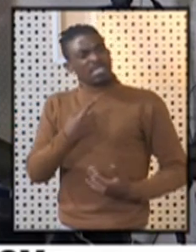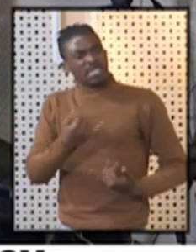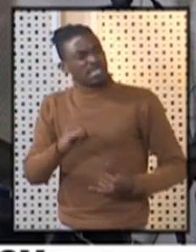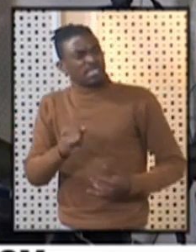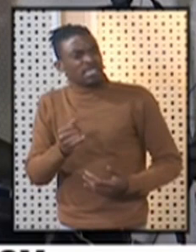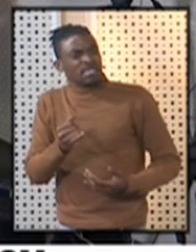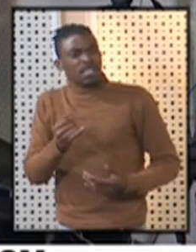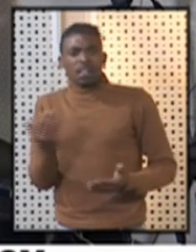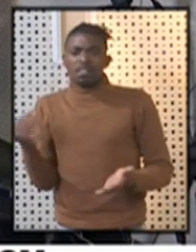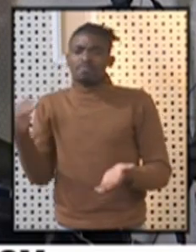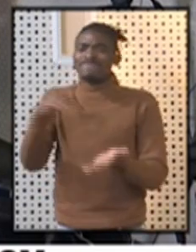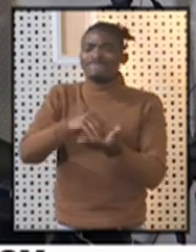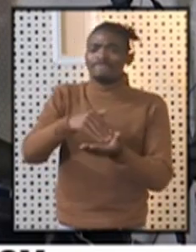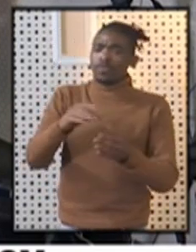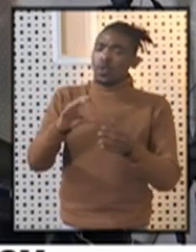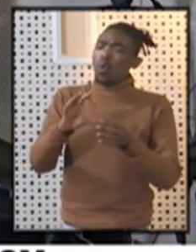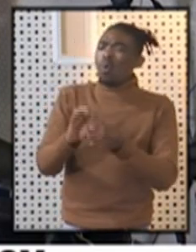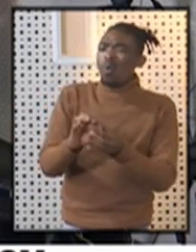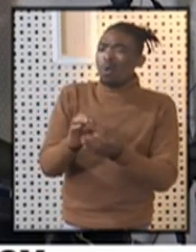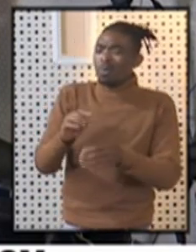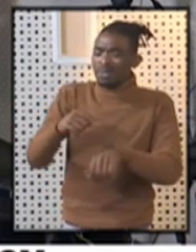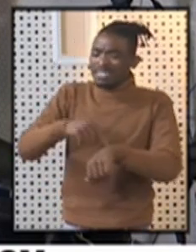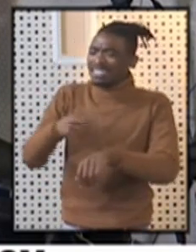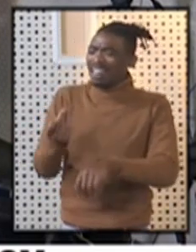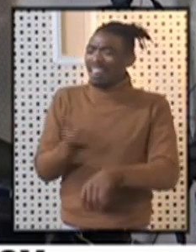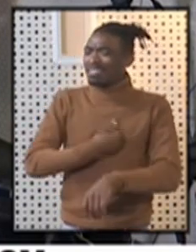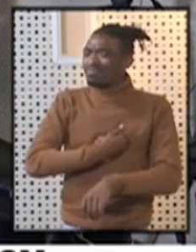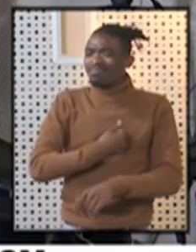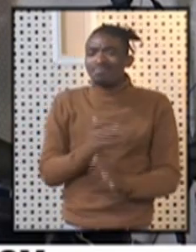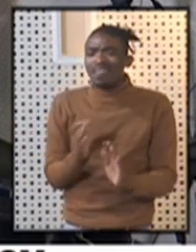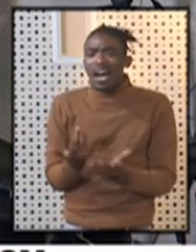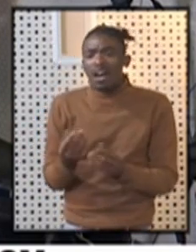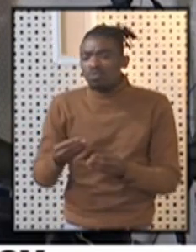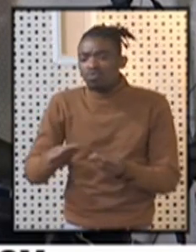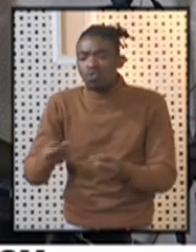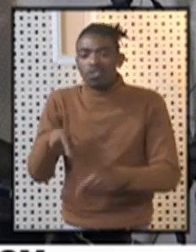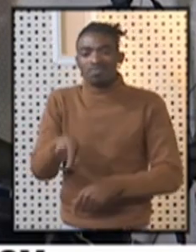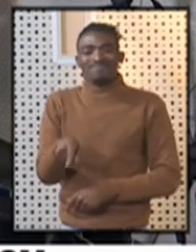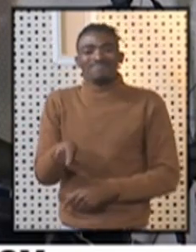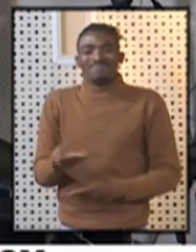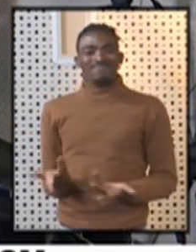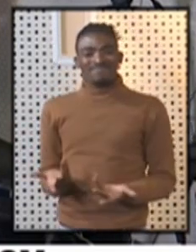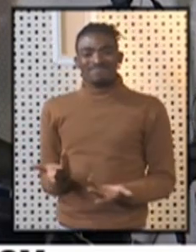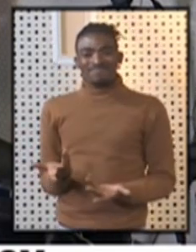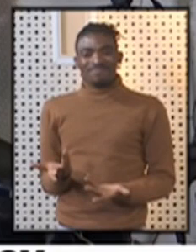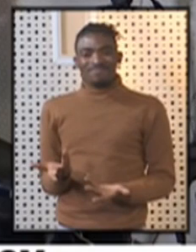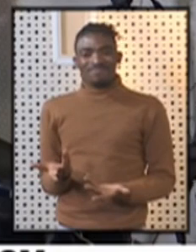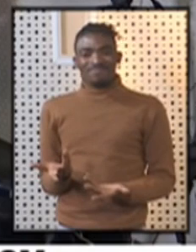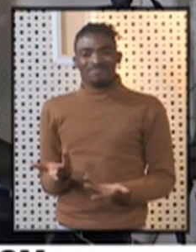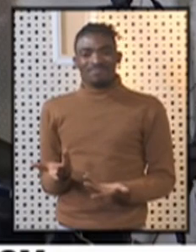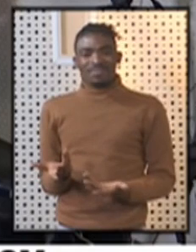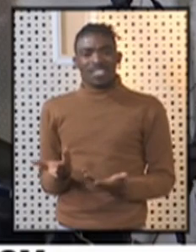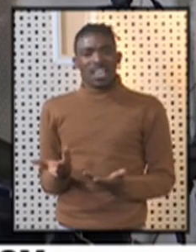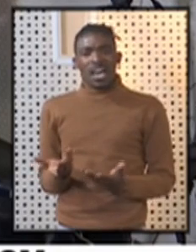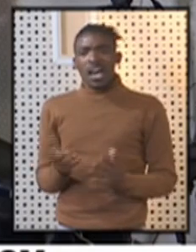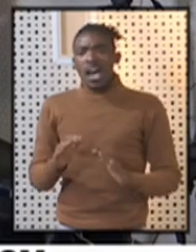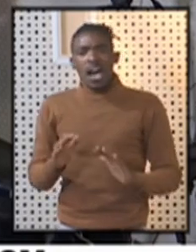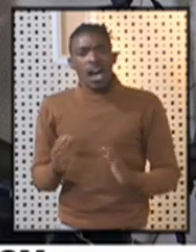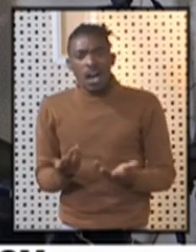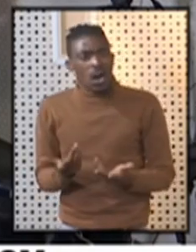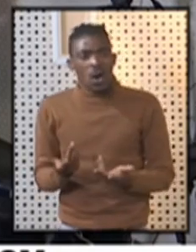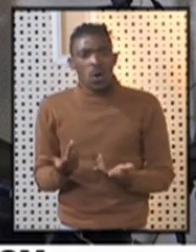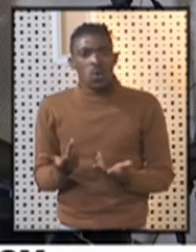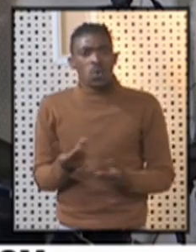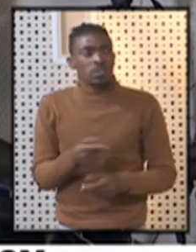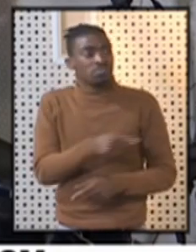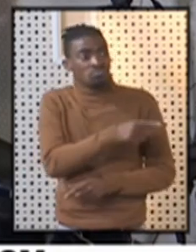to get home. The staff of the restaurant also needs to clean up and prepare for the next day. How did you